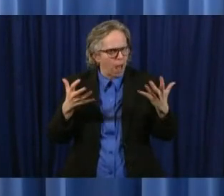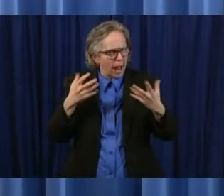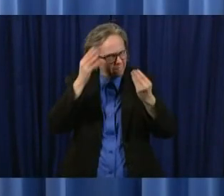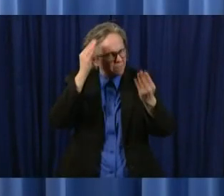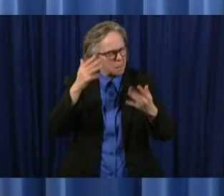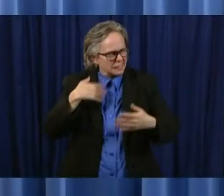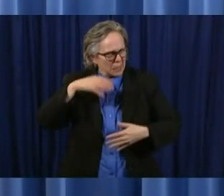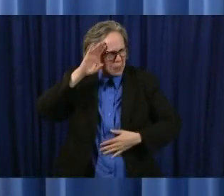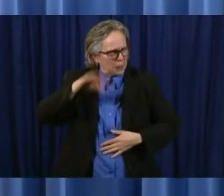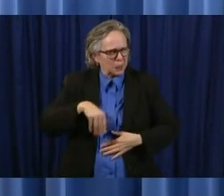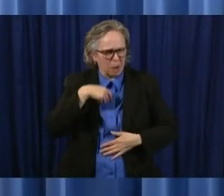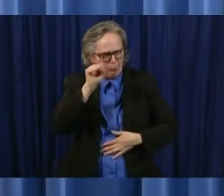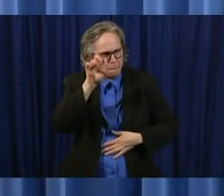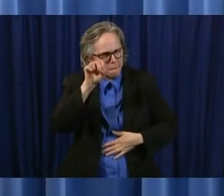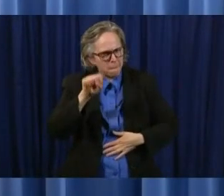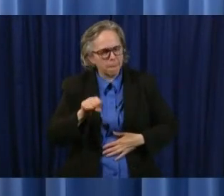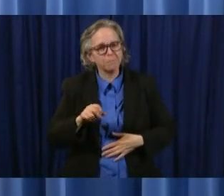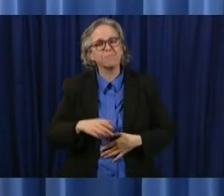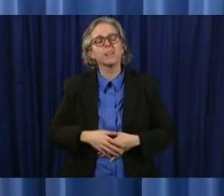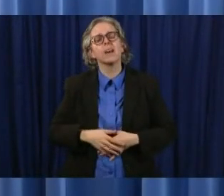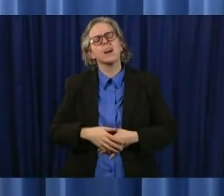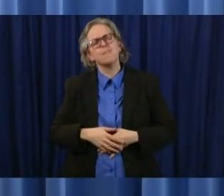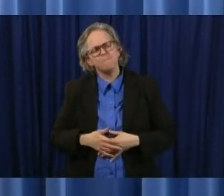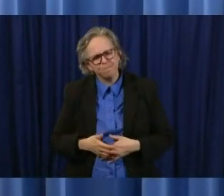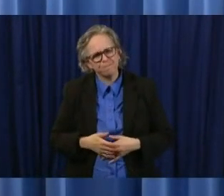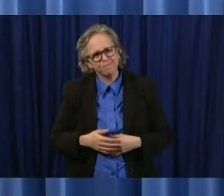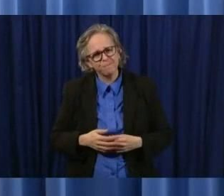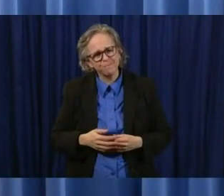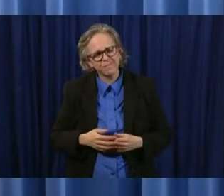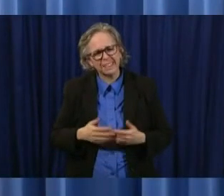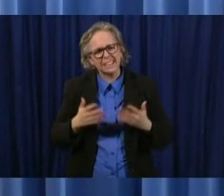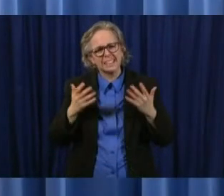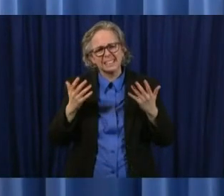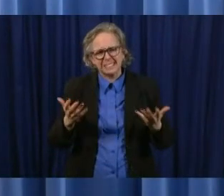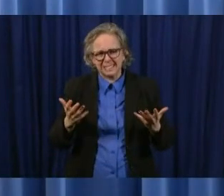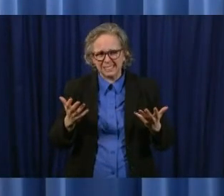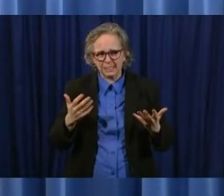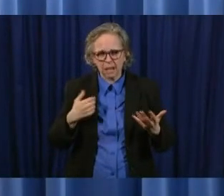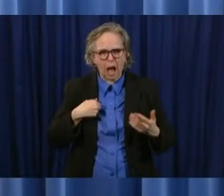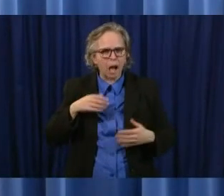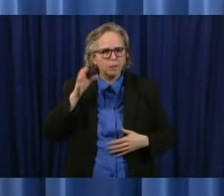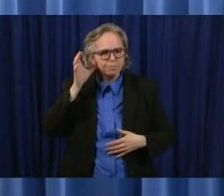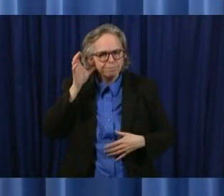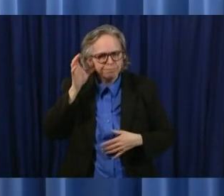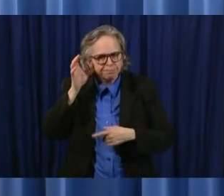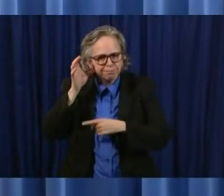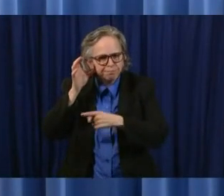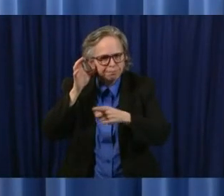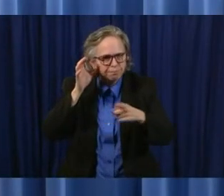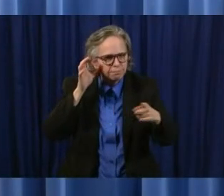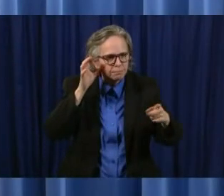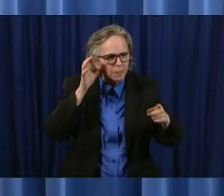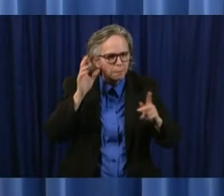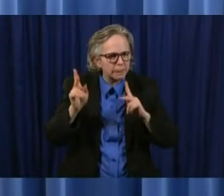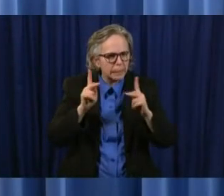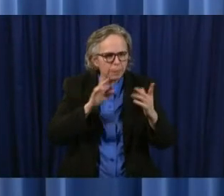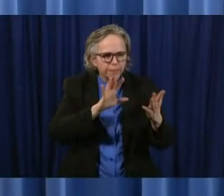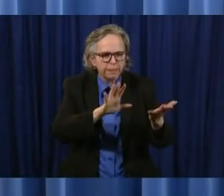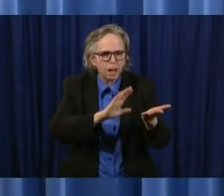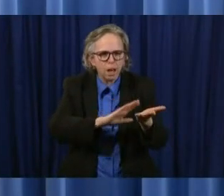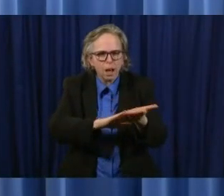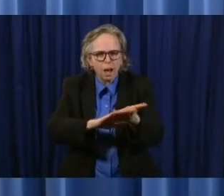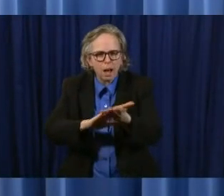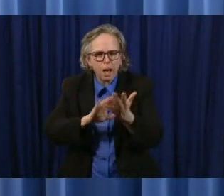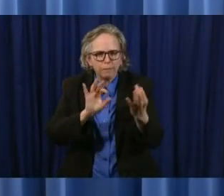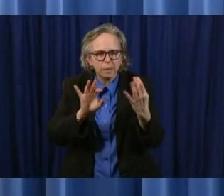but i also uh listen to what people say and you know i told you about the call i got from